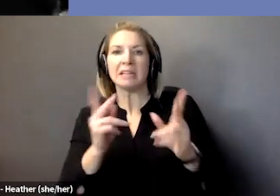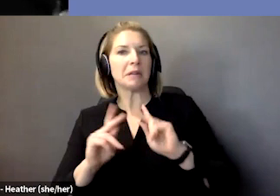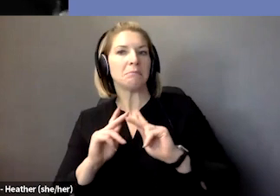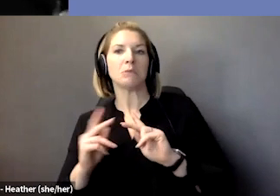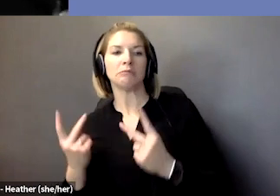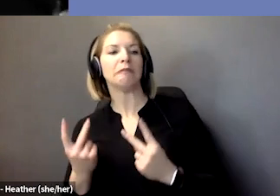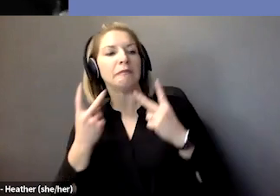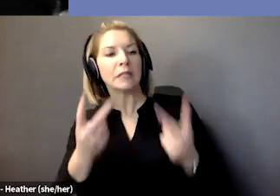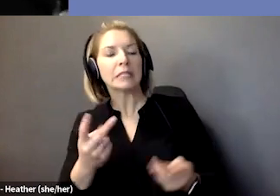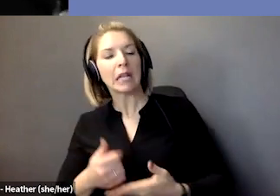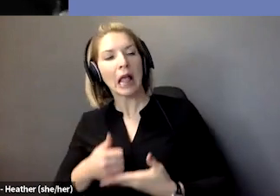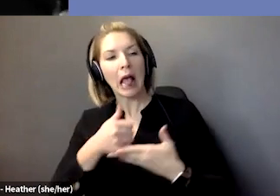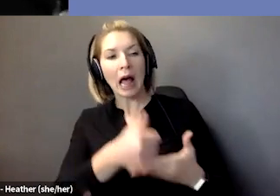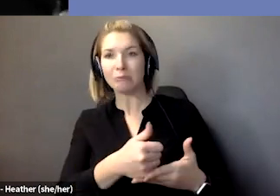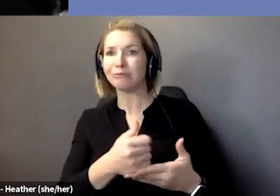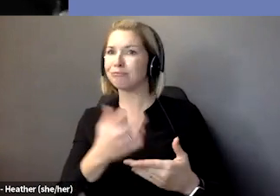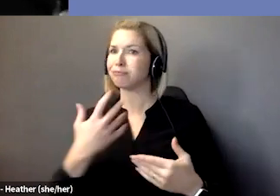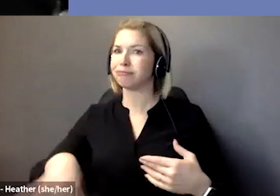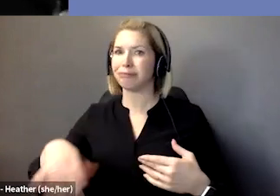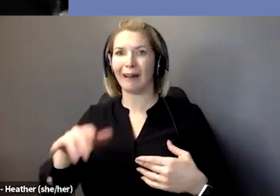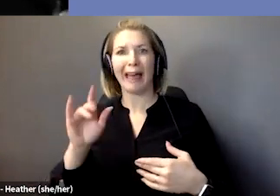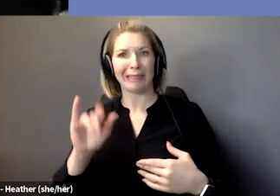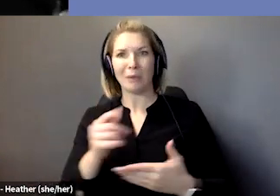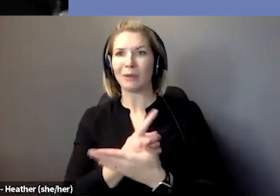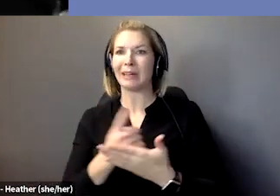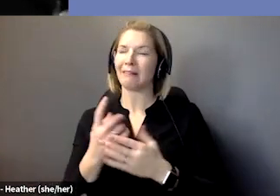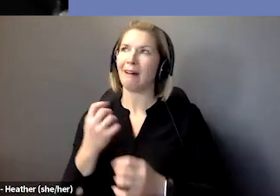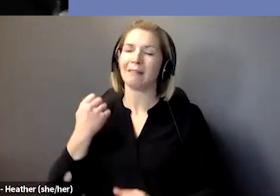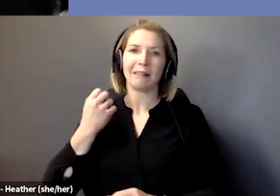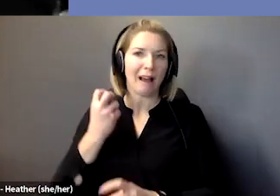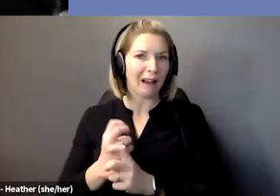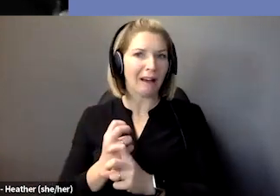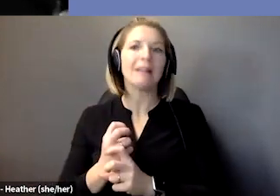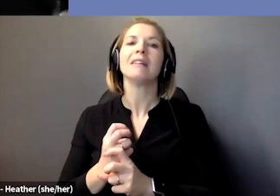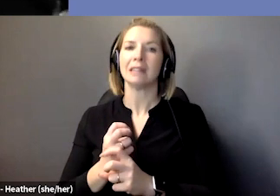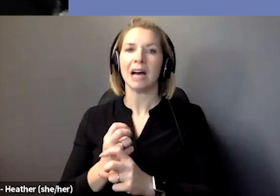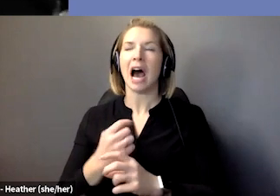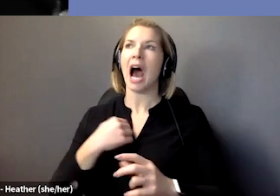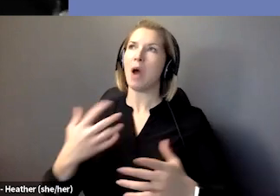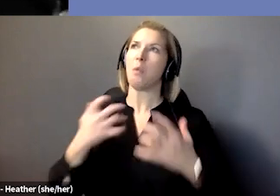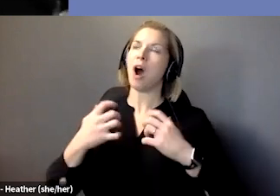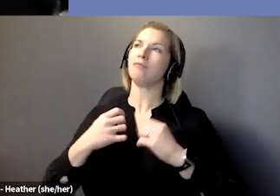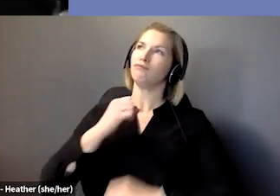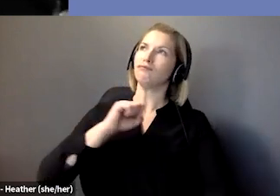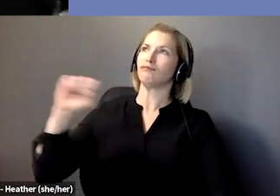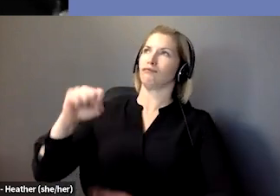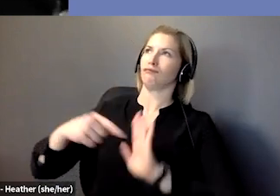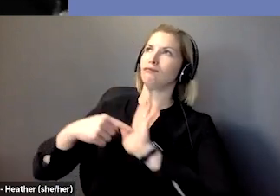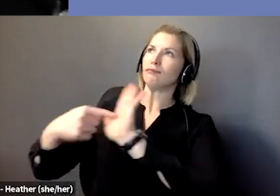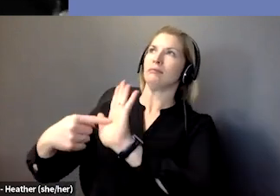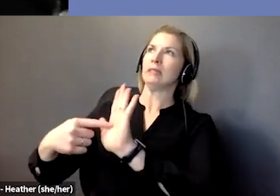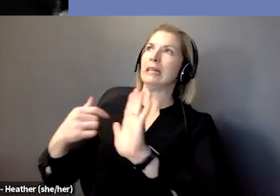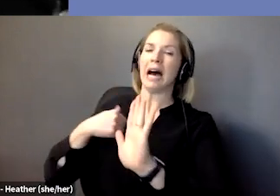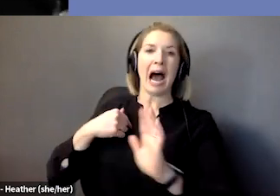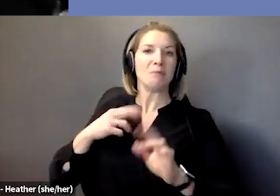helped me out. And we mobilized around this idea that people with disabilities are just